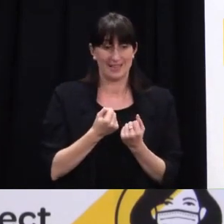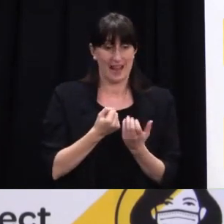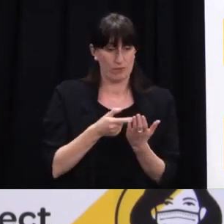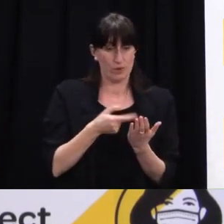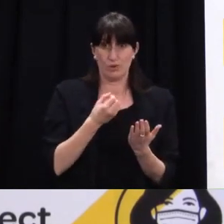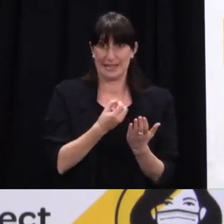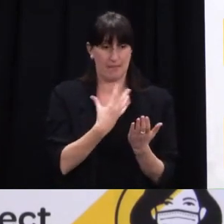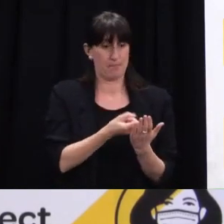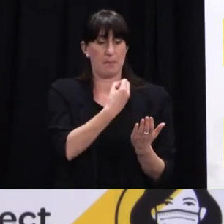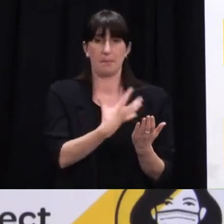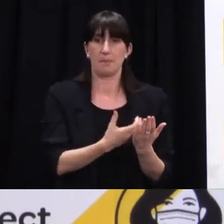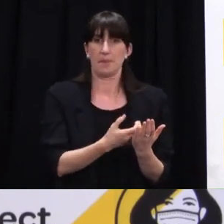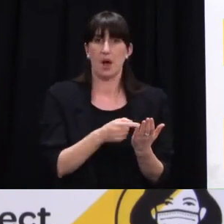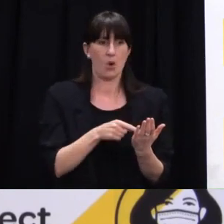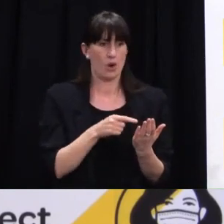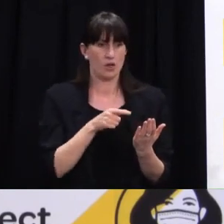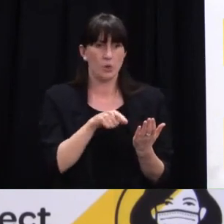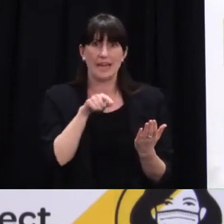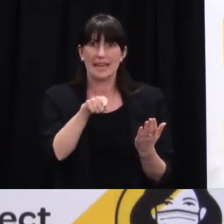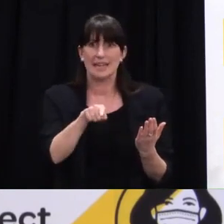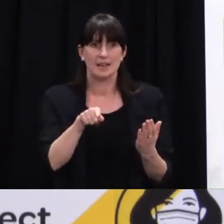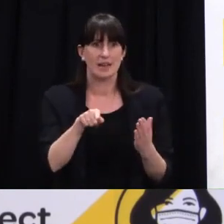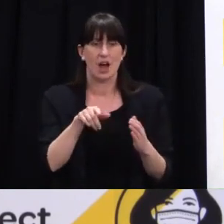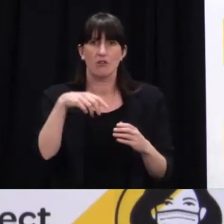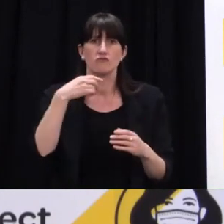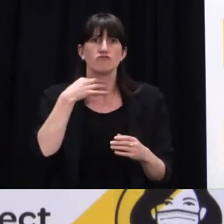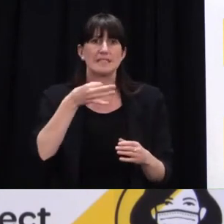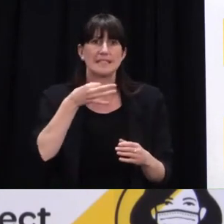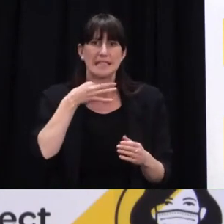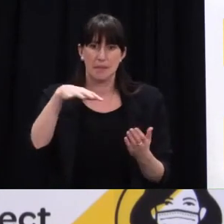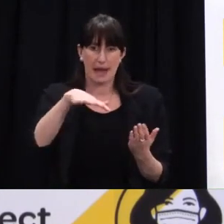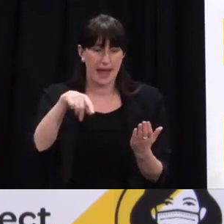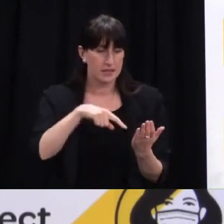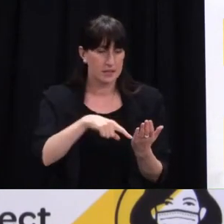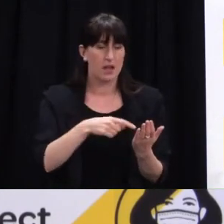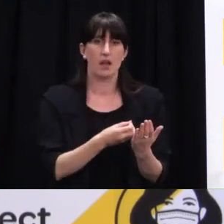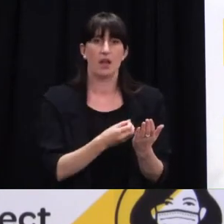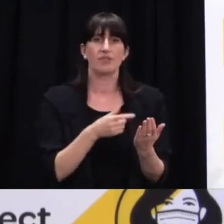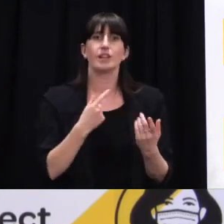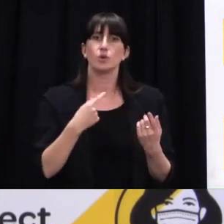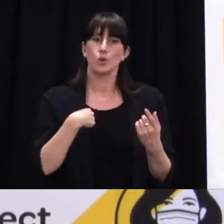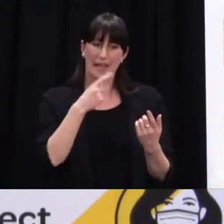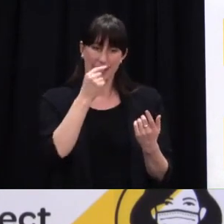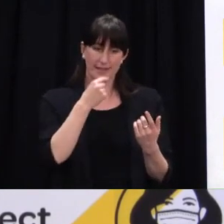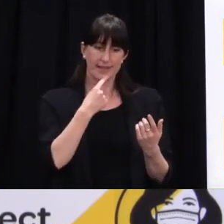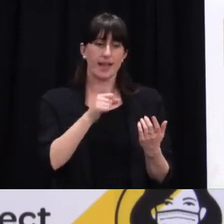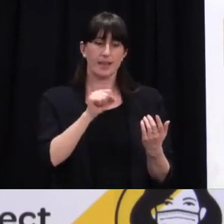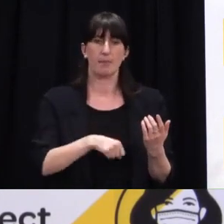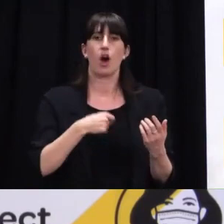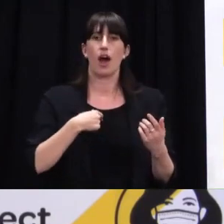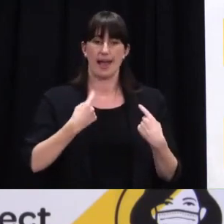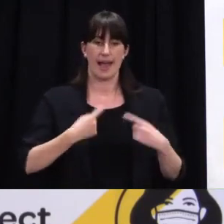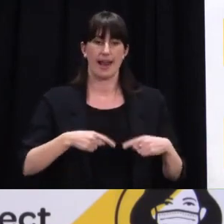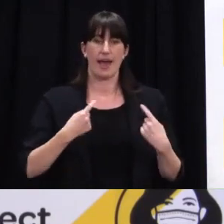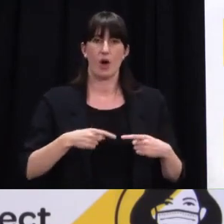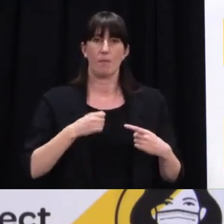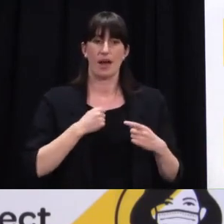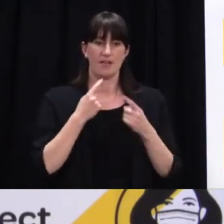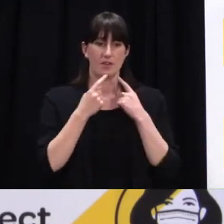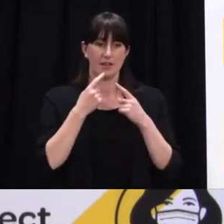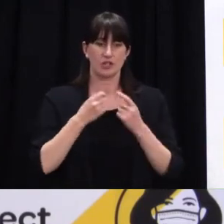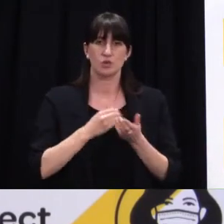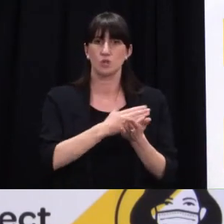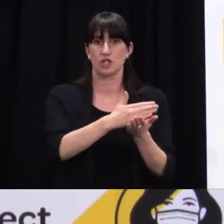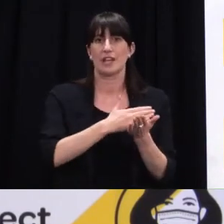location of interest so that data right from the start has been protected and the Privacy Commissioner has approved that as a feature of the